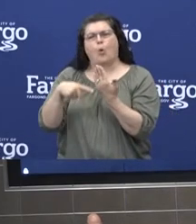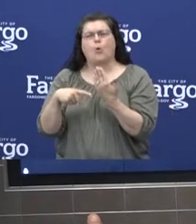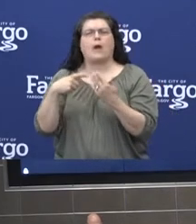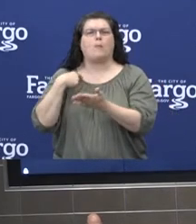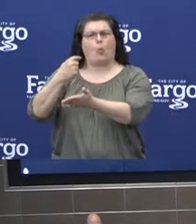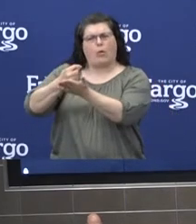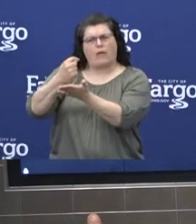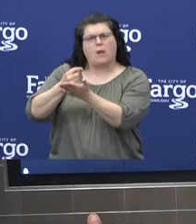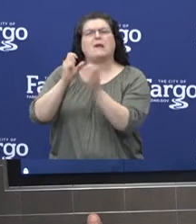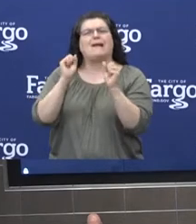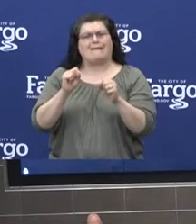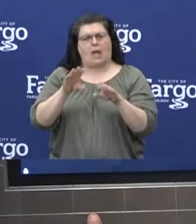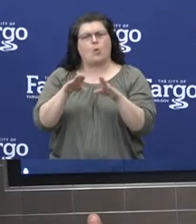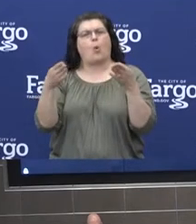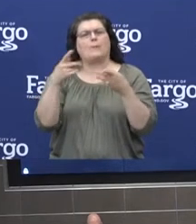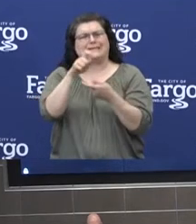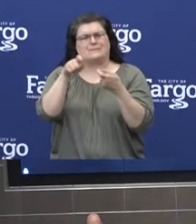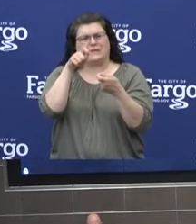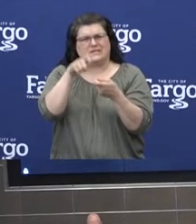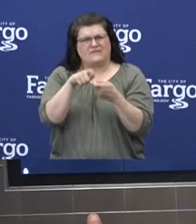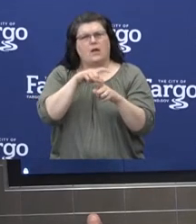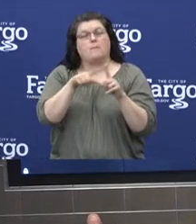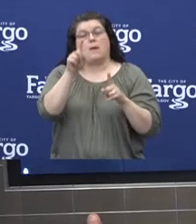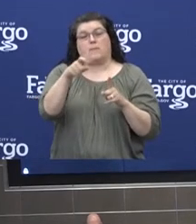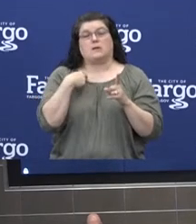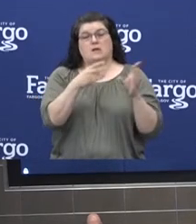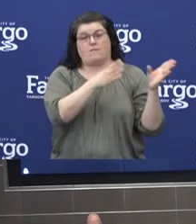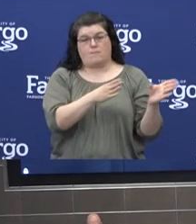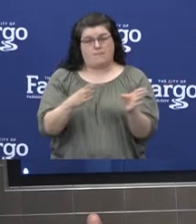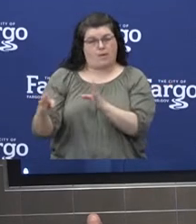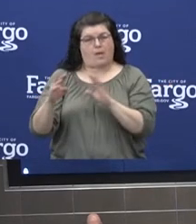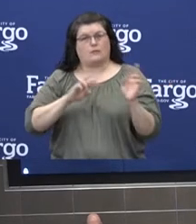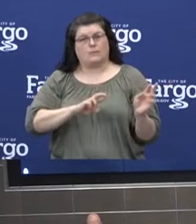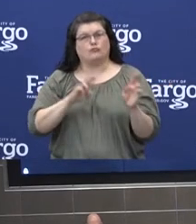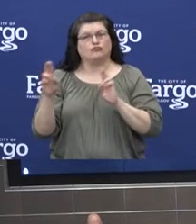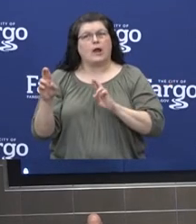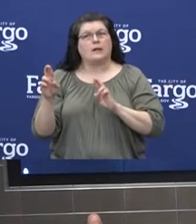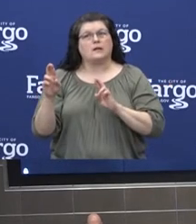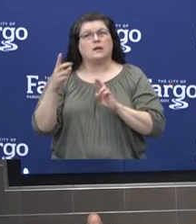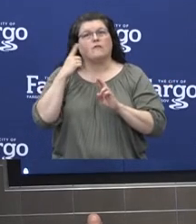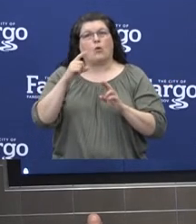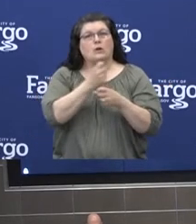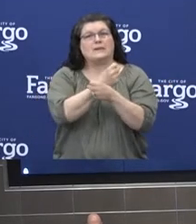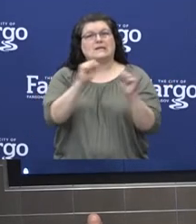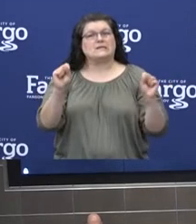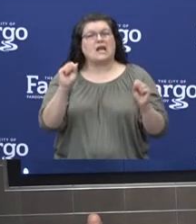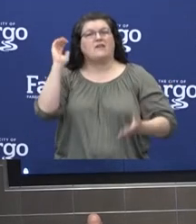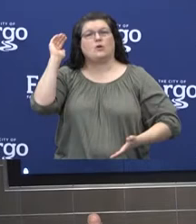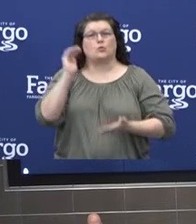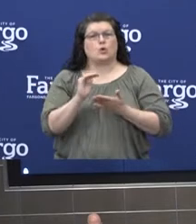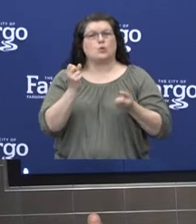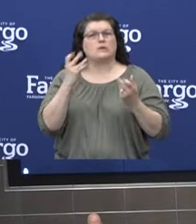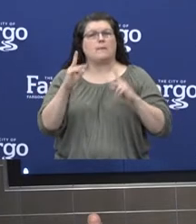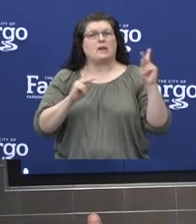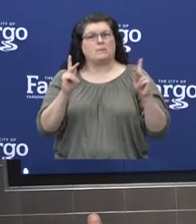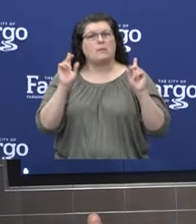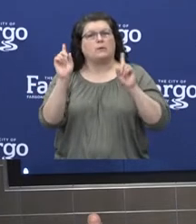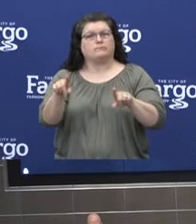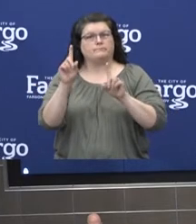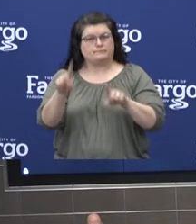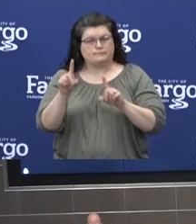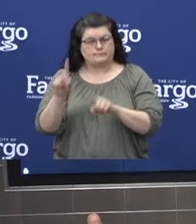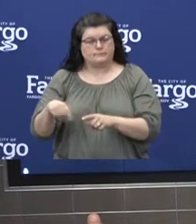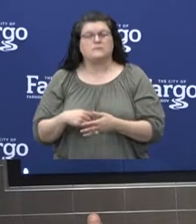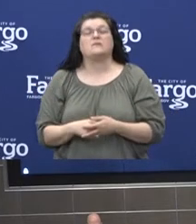pools. They also need to have a preparedness plan, which should include things like the reduced capacity, staggering